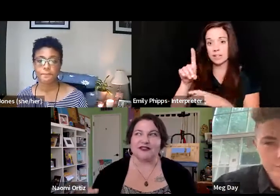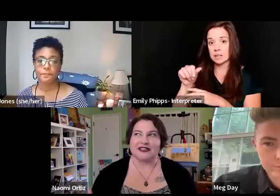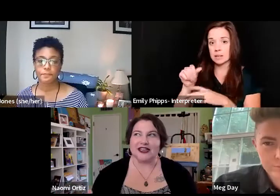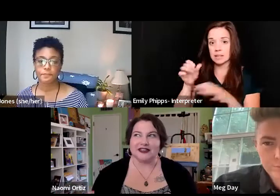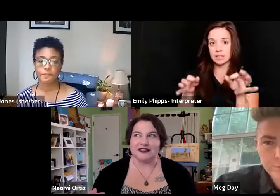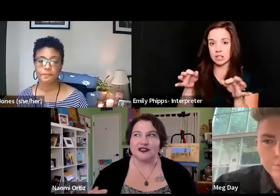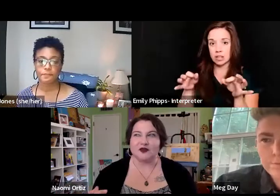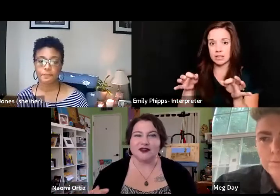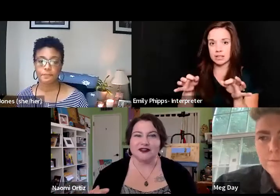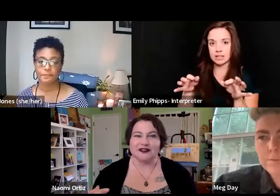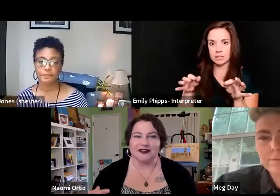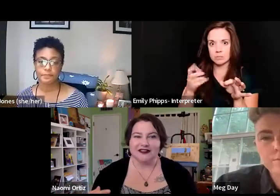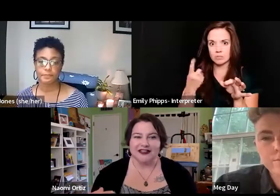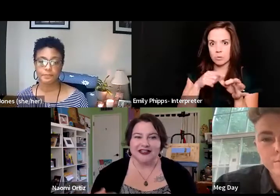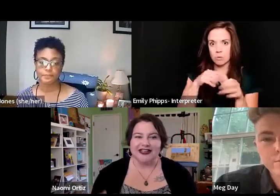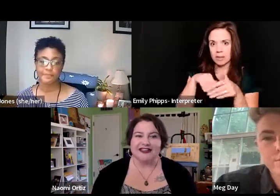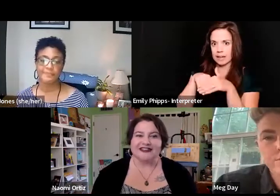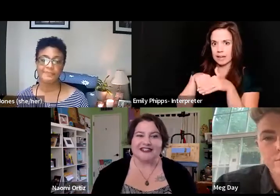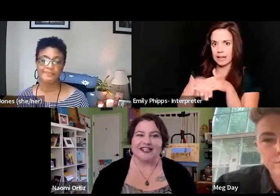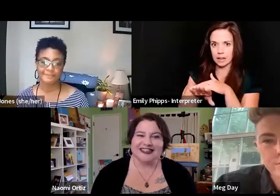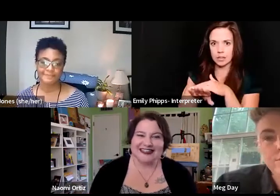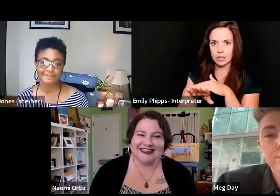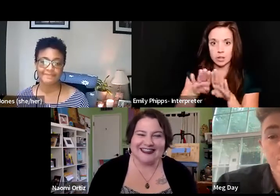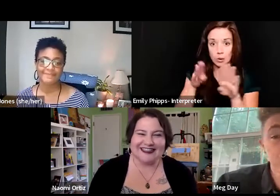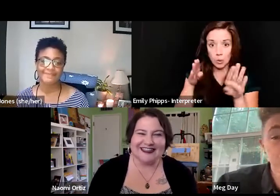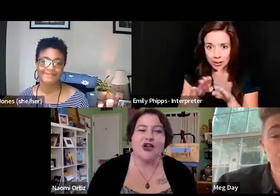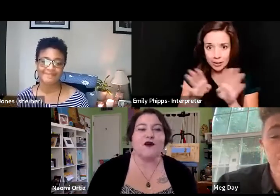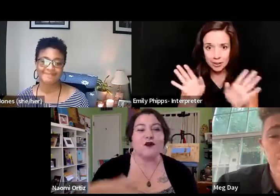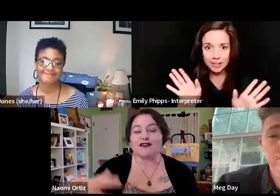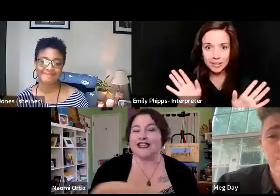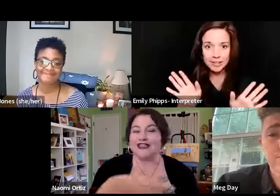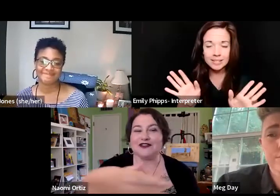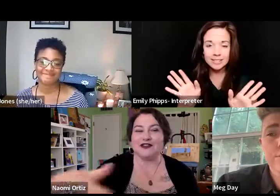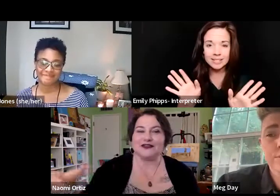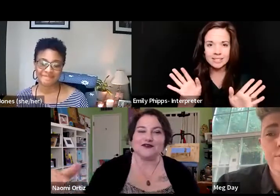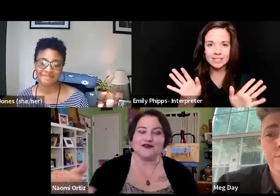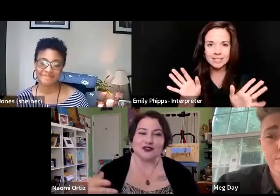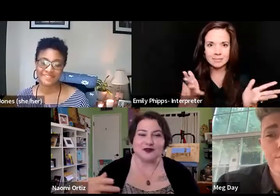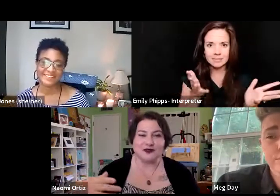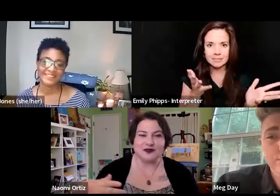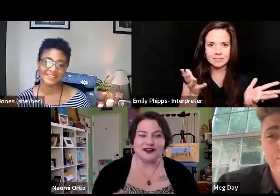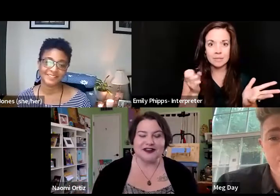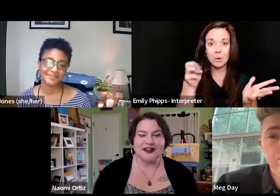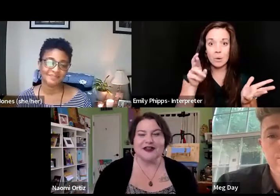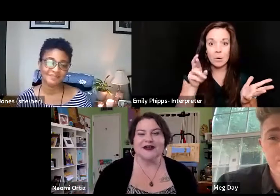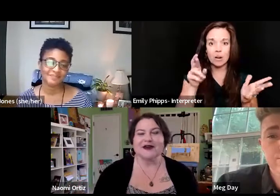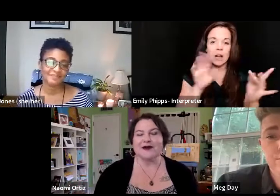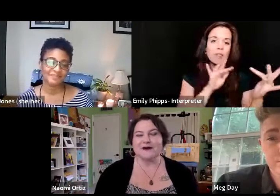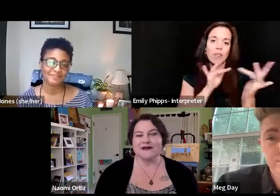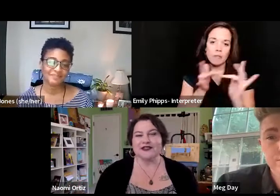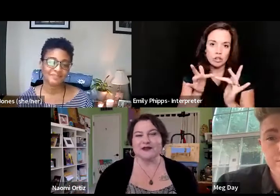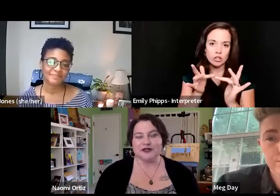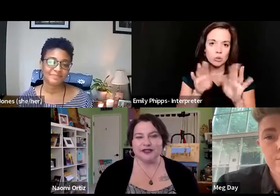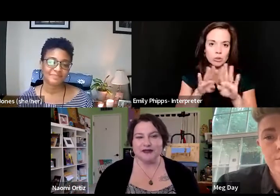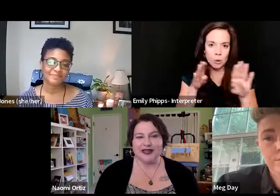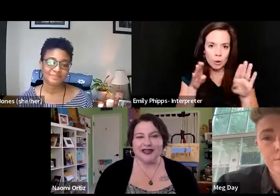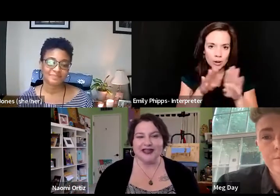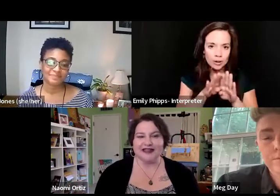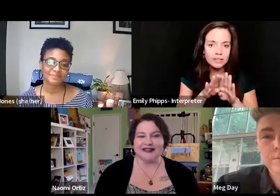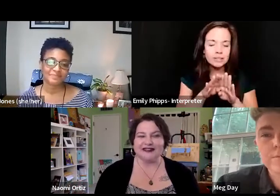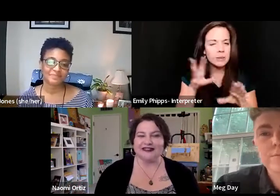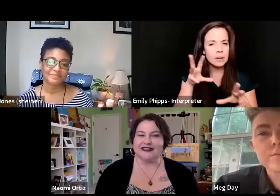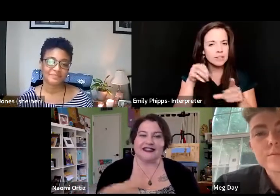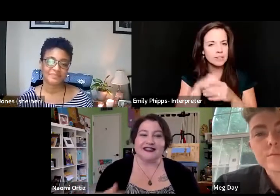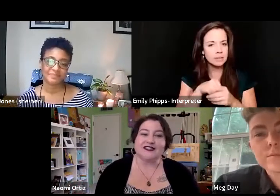literally get in the door and, or like, you know, the virtual door, um, to participate.